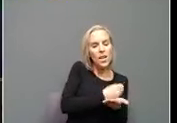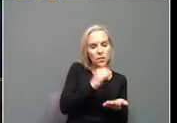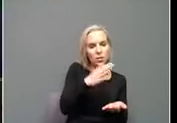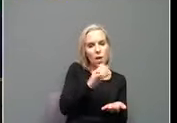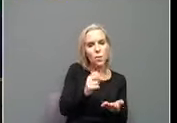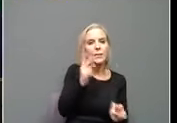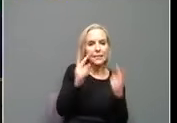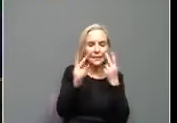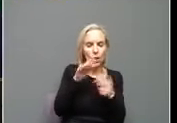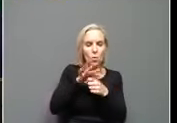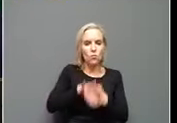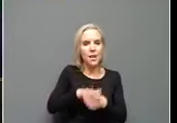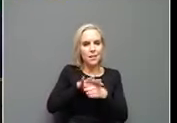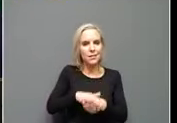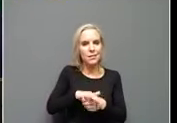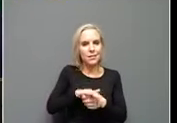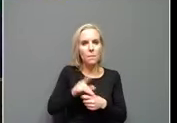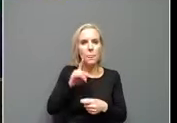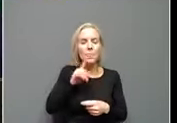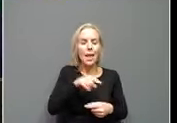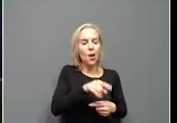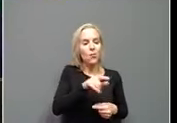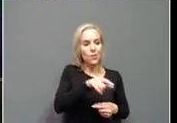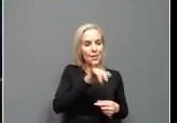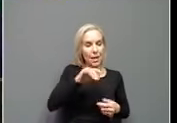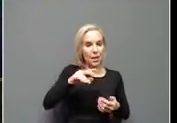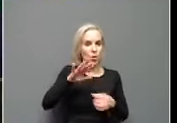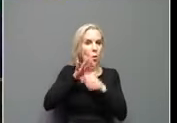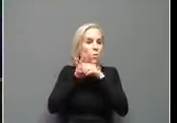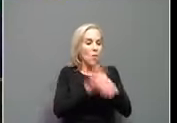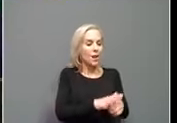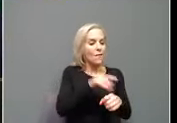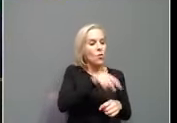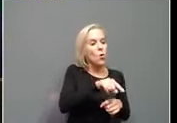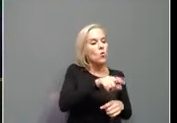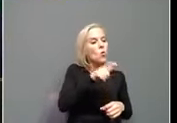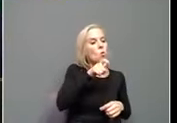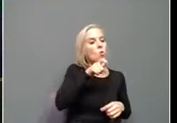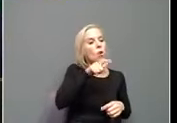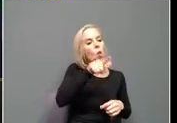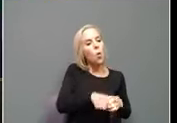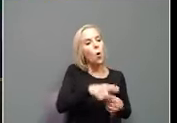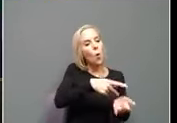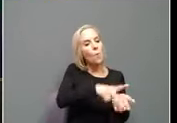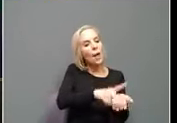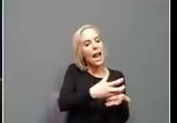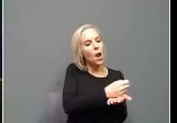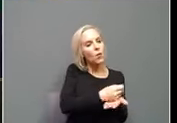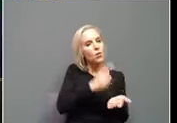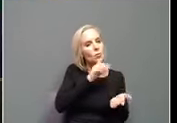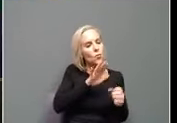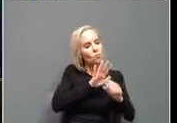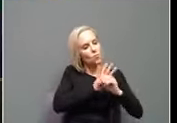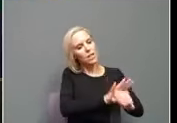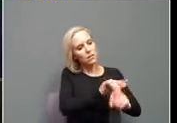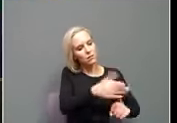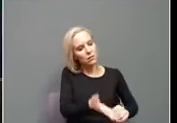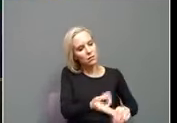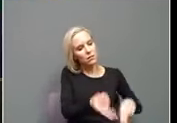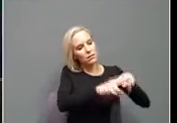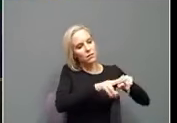pressure is pushing up lower wage jobs, uh, to pay more than they have in the past. And I think it's making us reexamine,